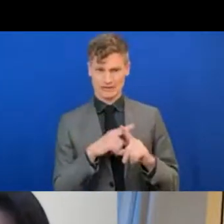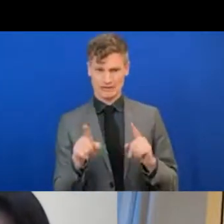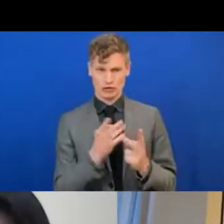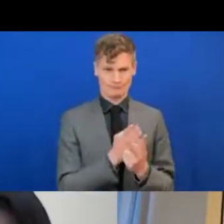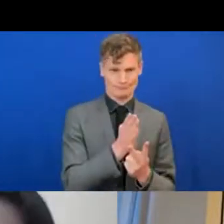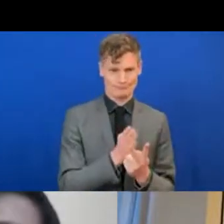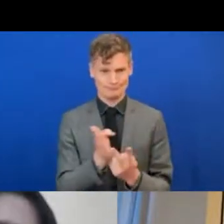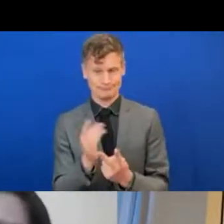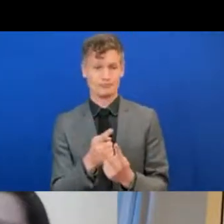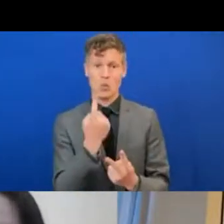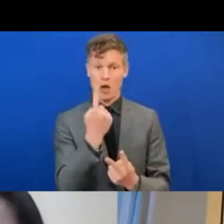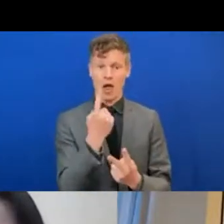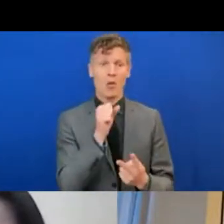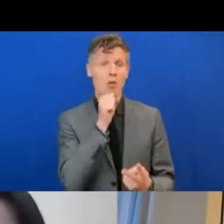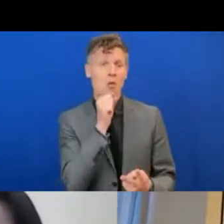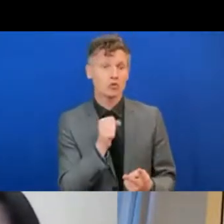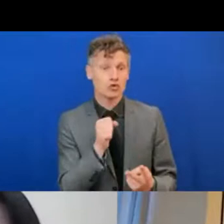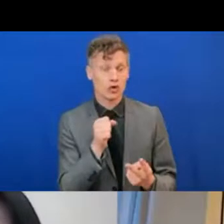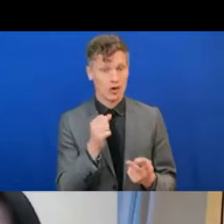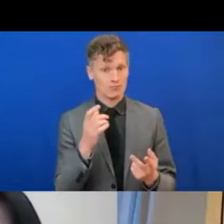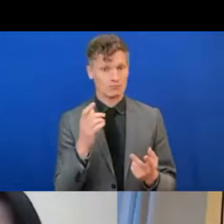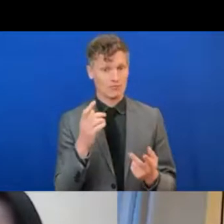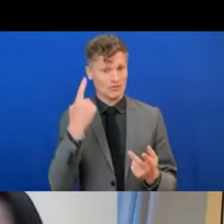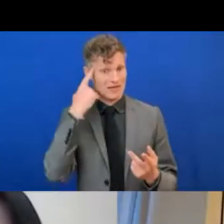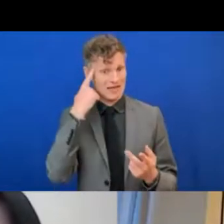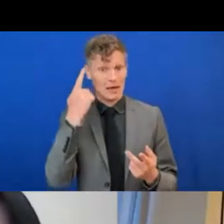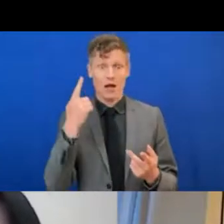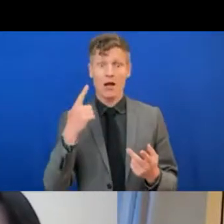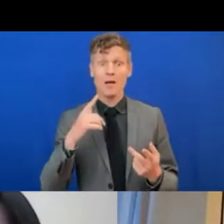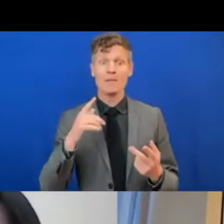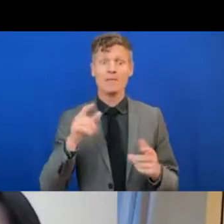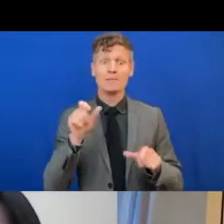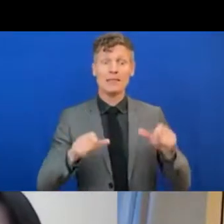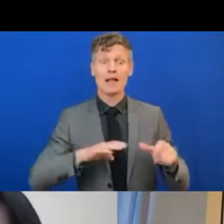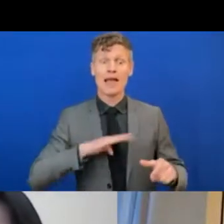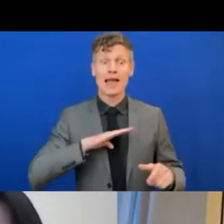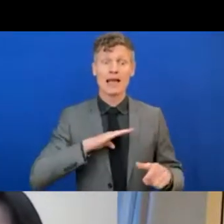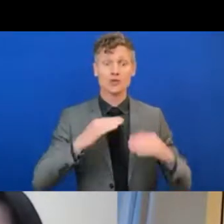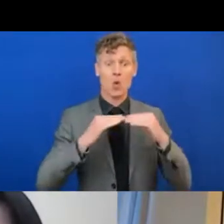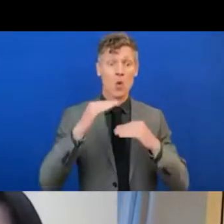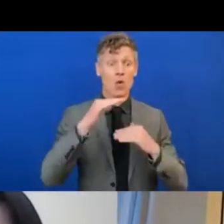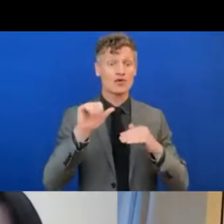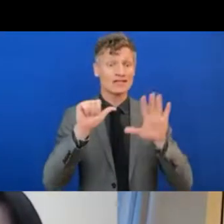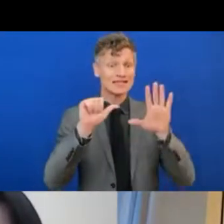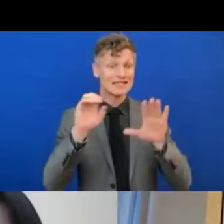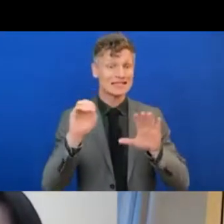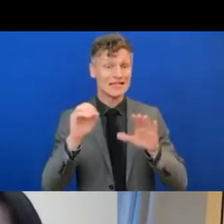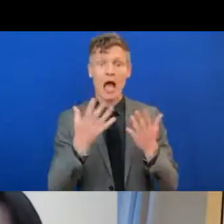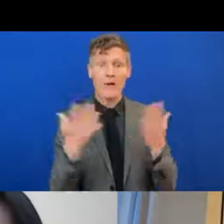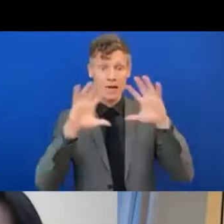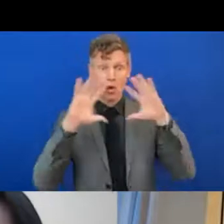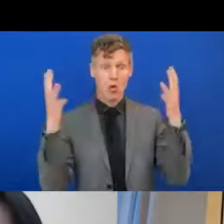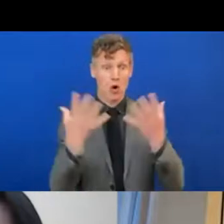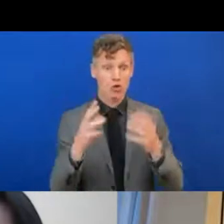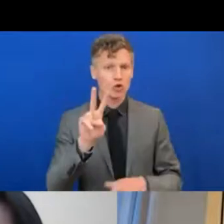We will have 2 billion of us on the planet over 60 in the next couple of decades. 2 billion. So that's